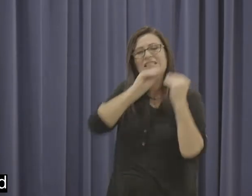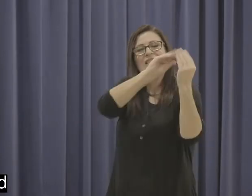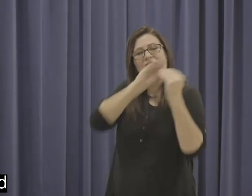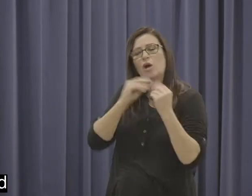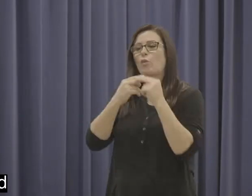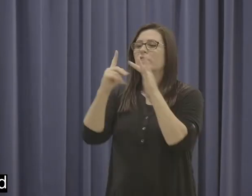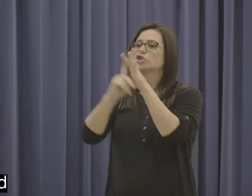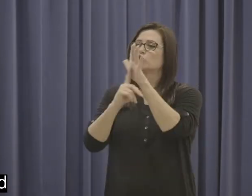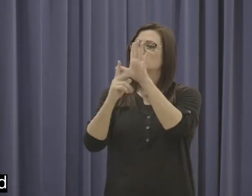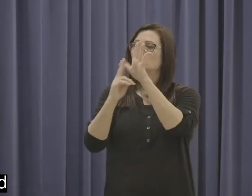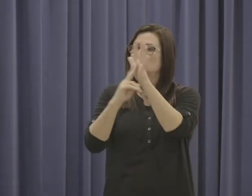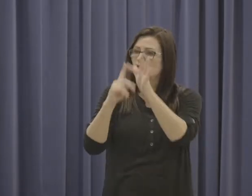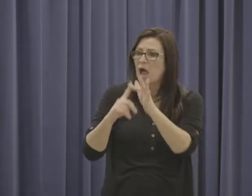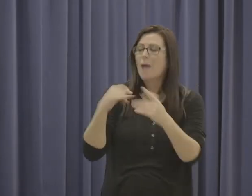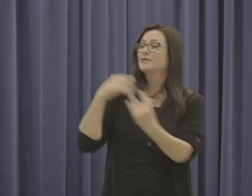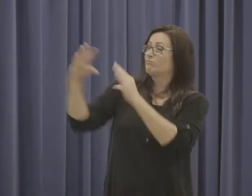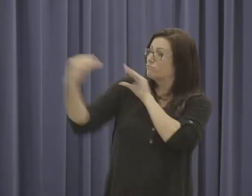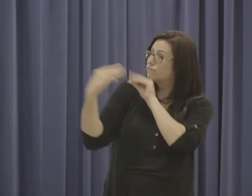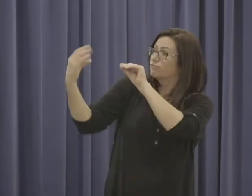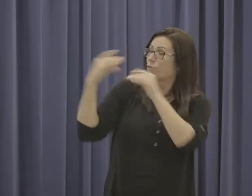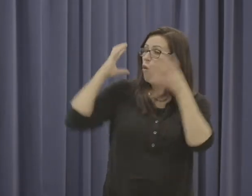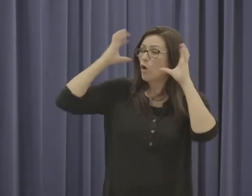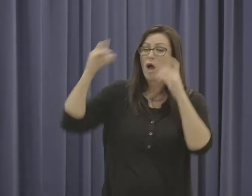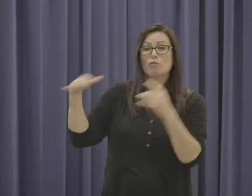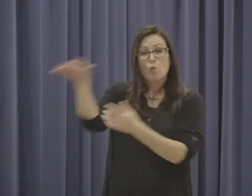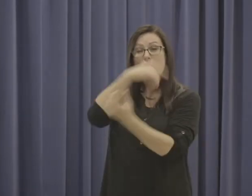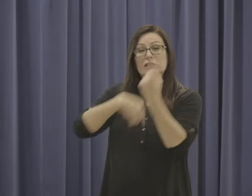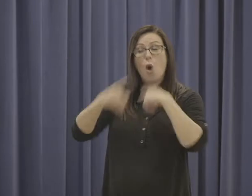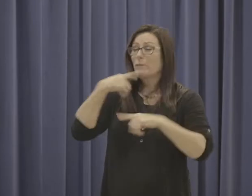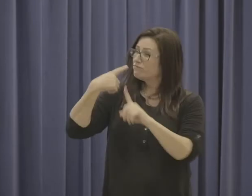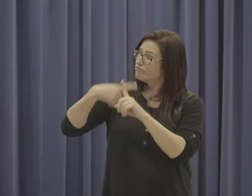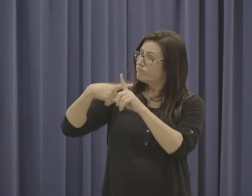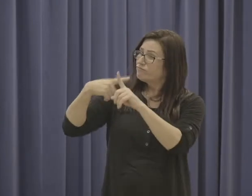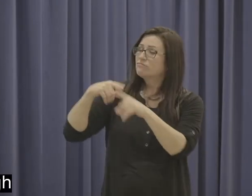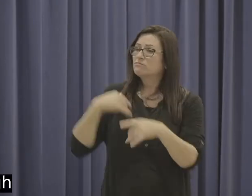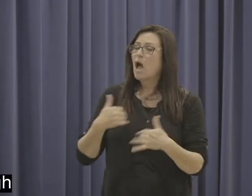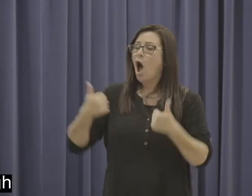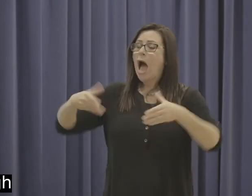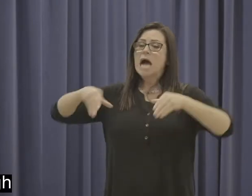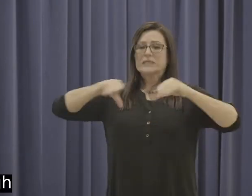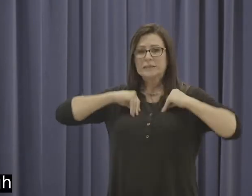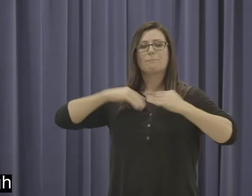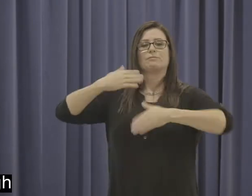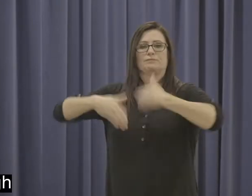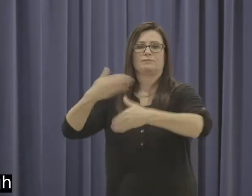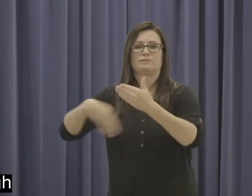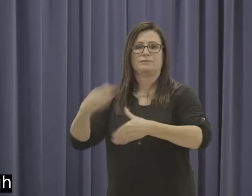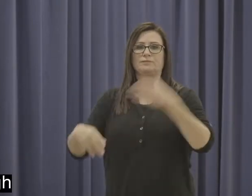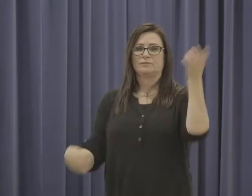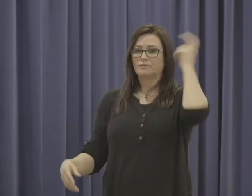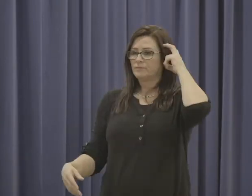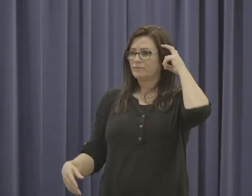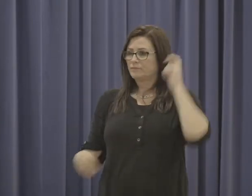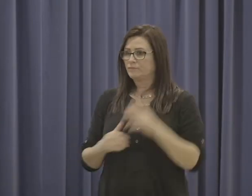a few meetings and discussions with Jane and the audiologist and all the positive feedback from them I was happy to go through with the procedure.